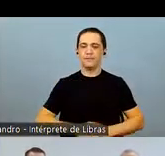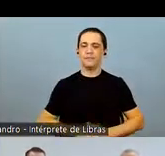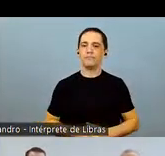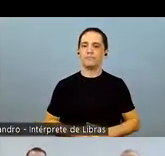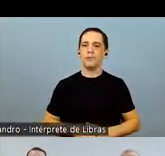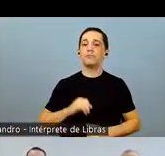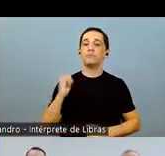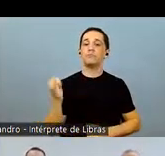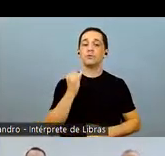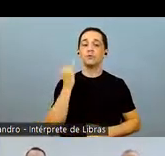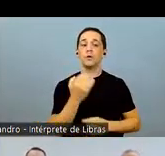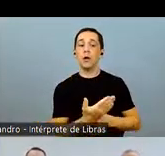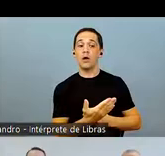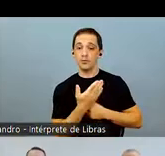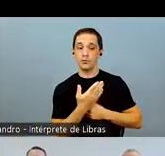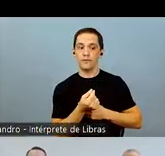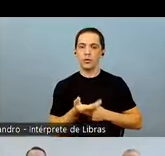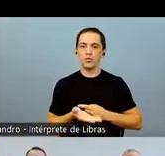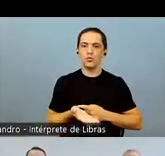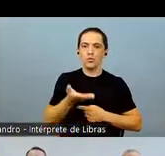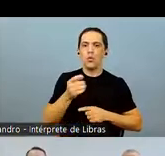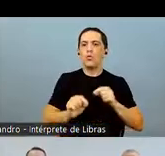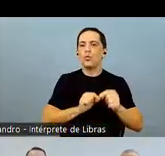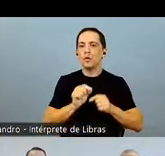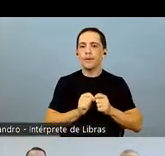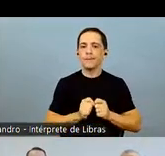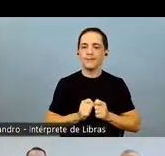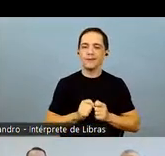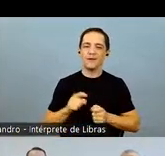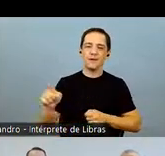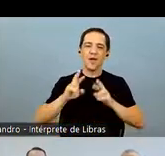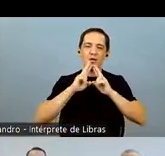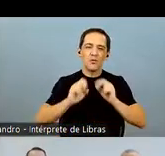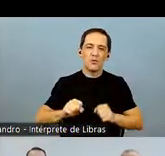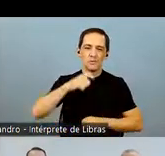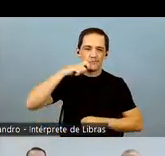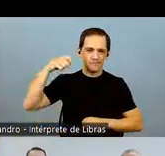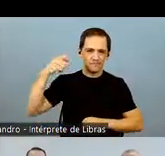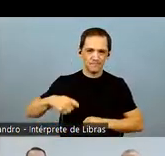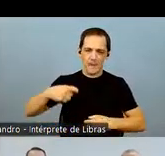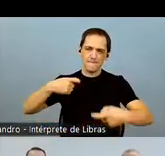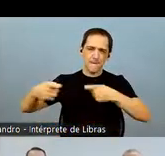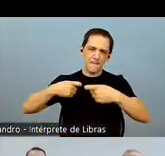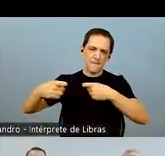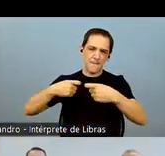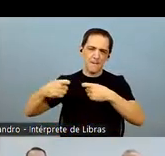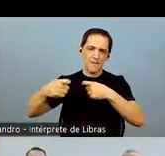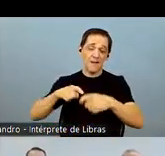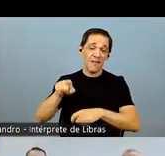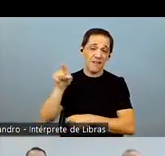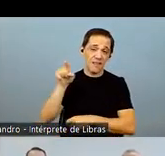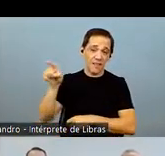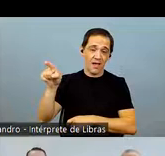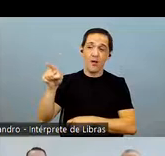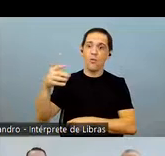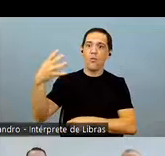resulting in an estimated acreage close to 89.5 million acres. Another key